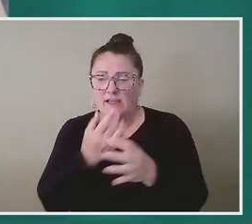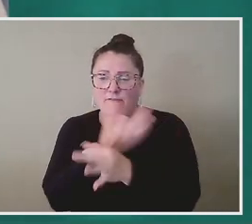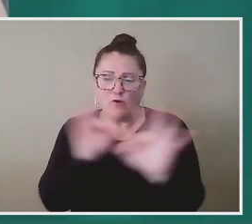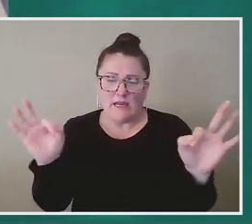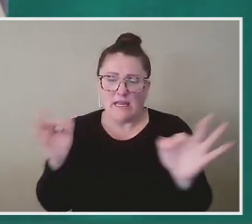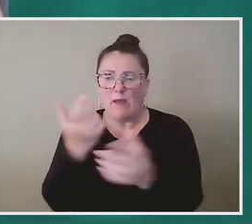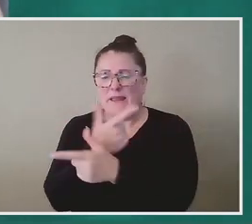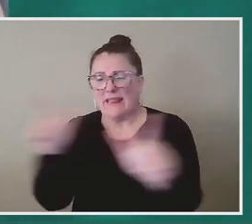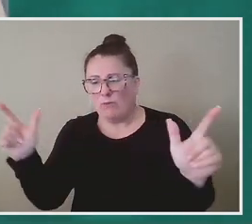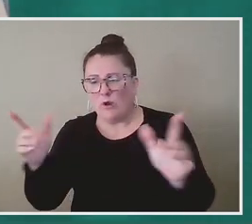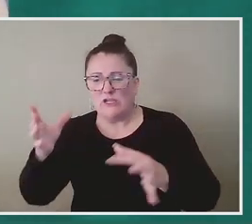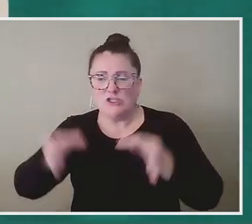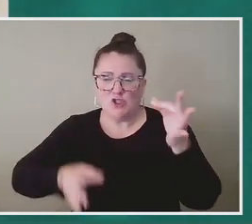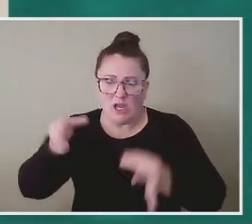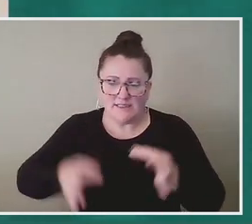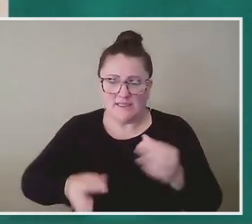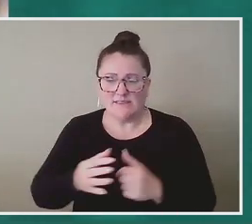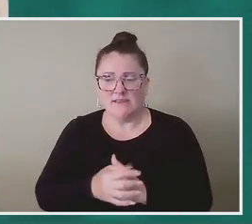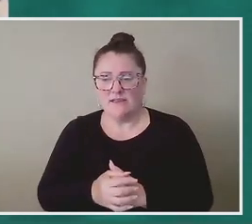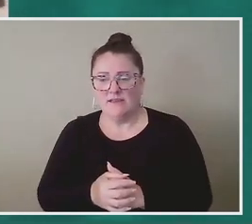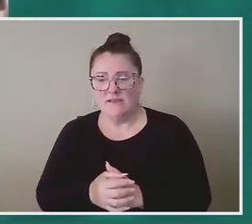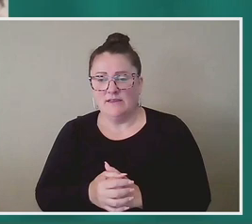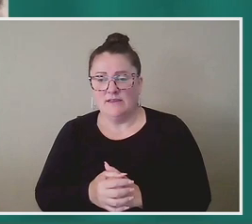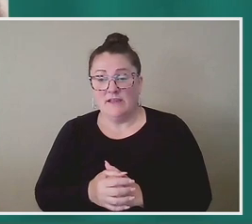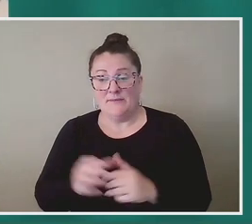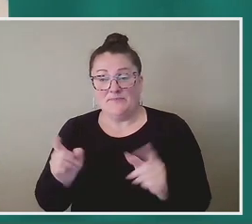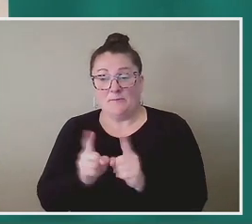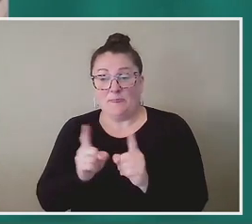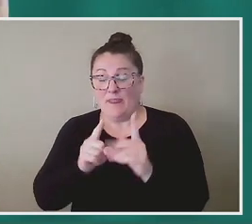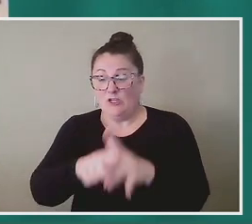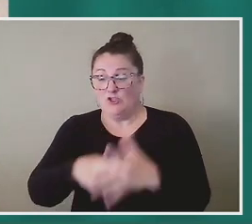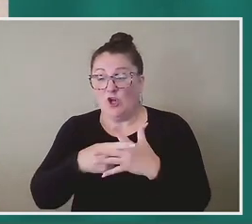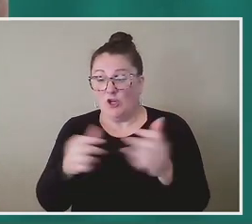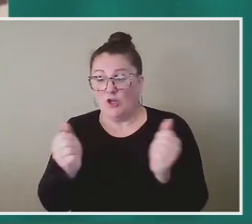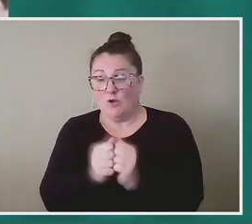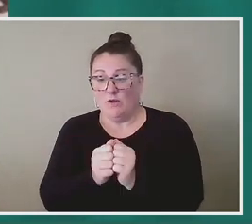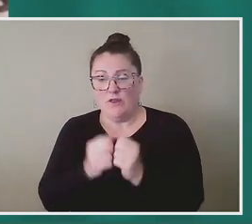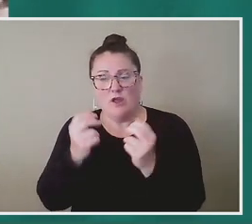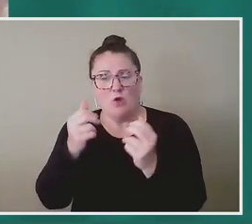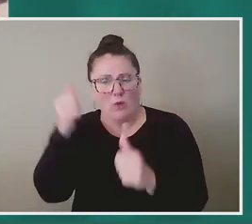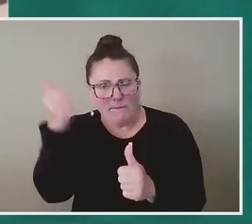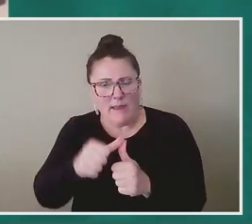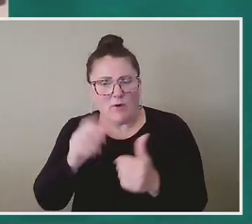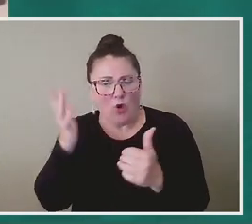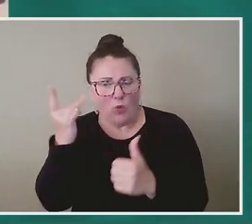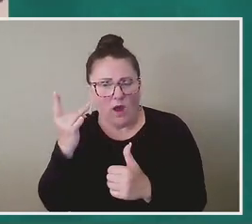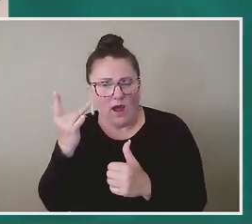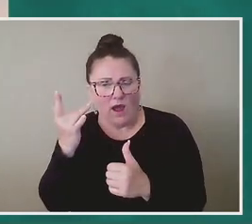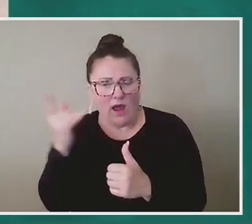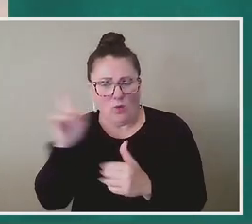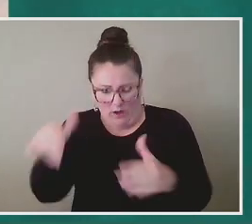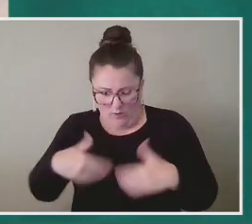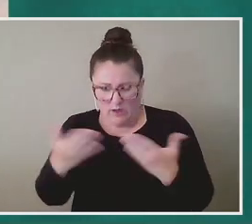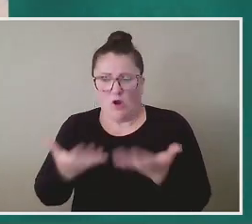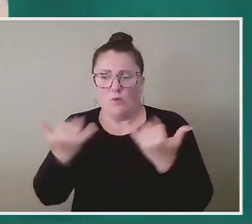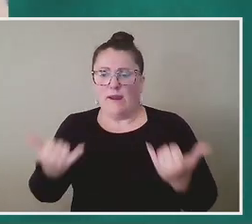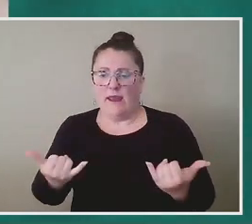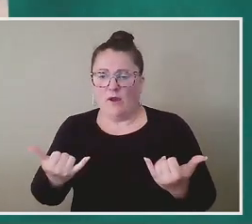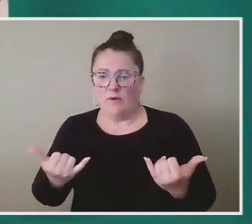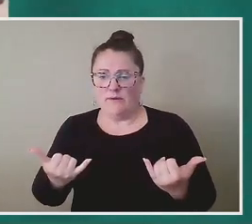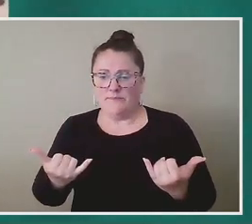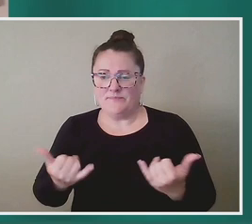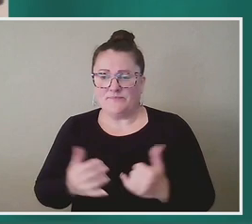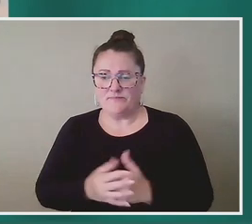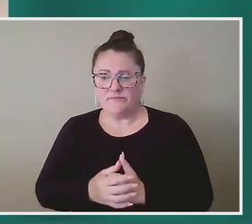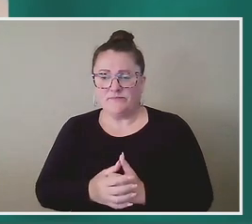Right. And part of that, I think is already starting with the way that we're remembering why we're where we are. So, uh, uh, in